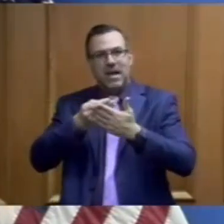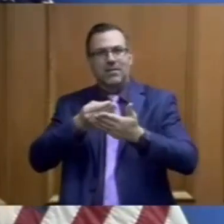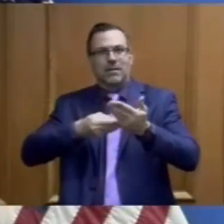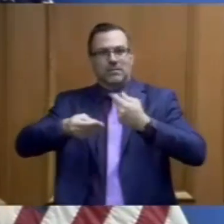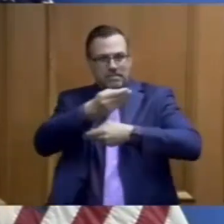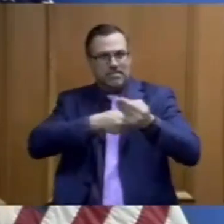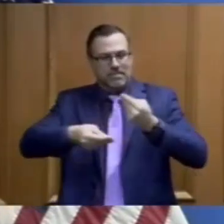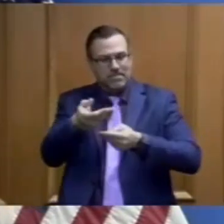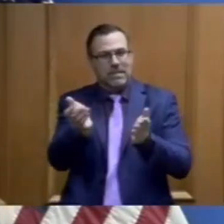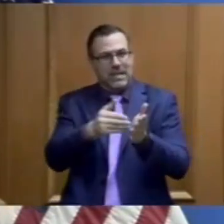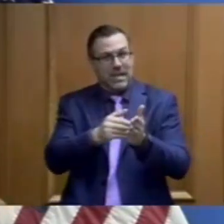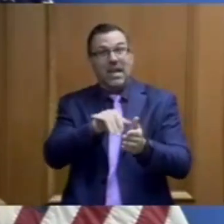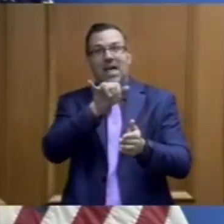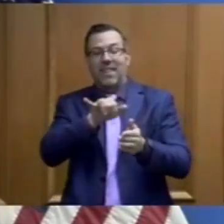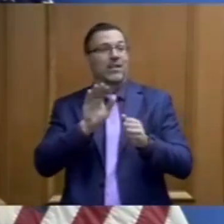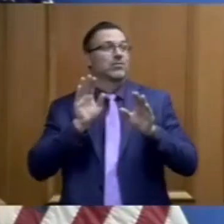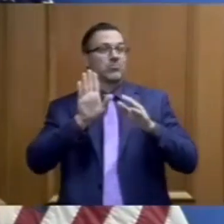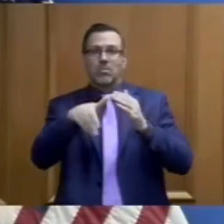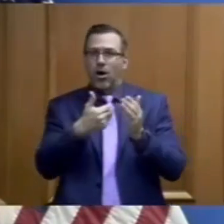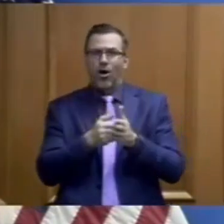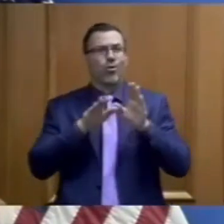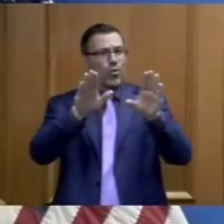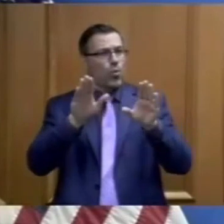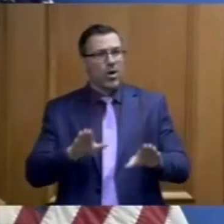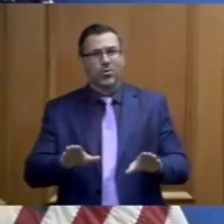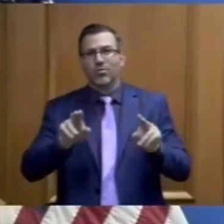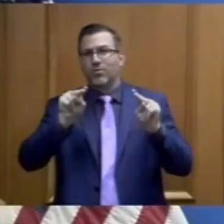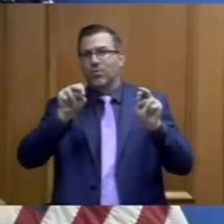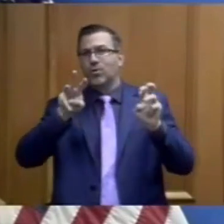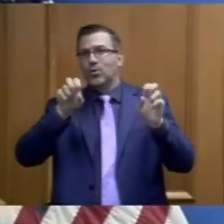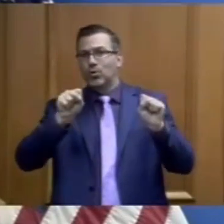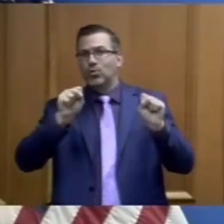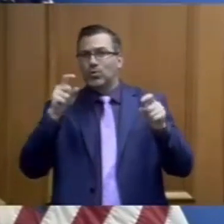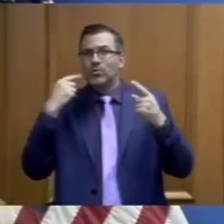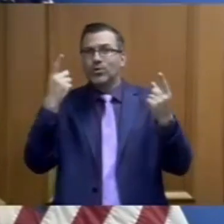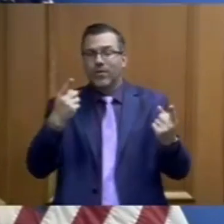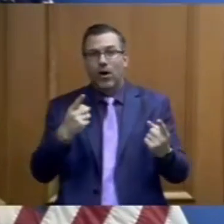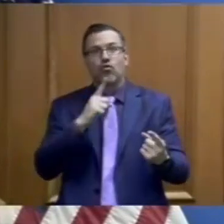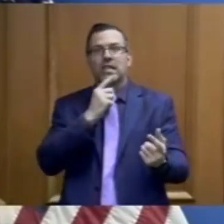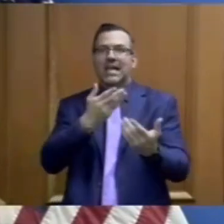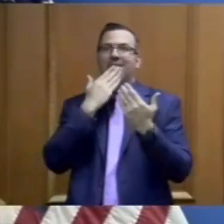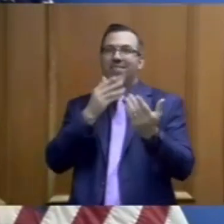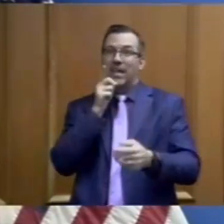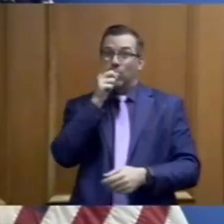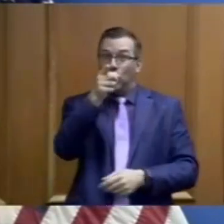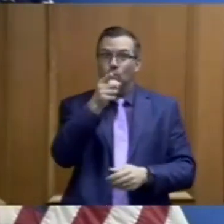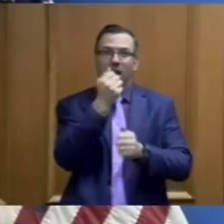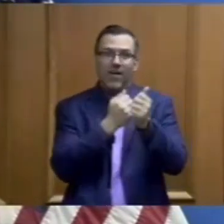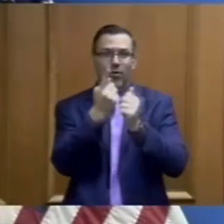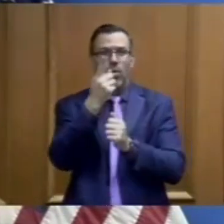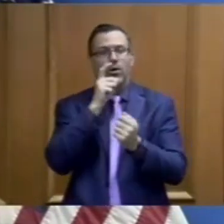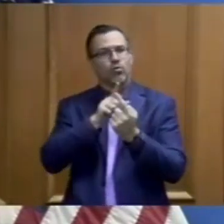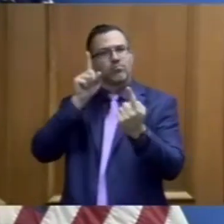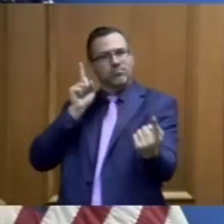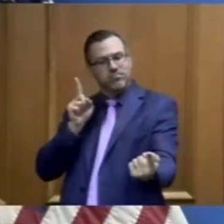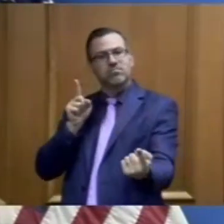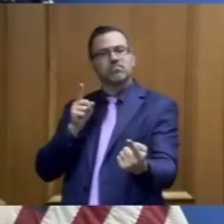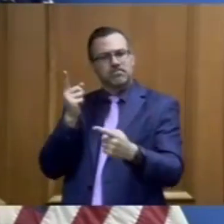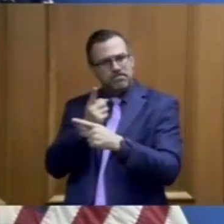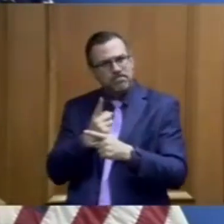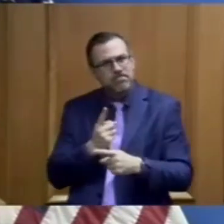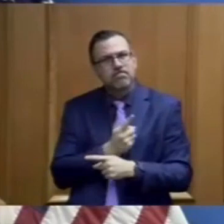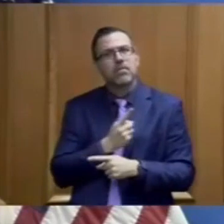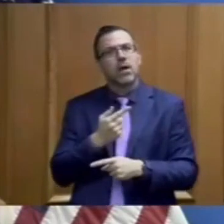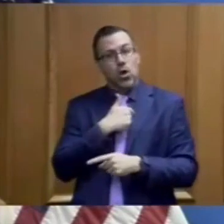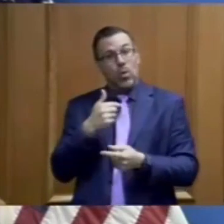we're all very grateful for the work that has been done, particularly the work that you have done individually to do what you are